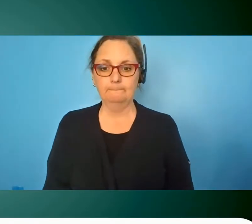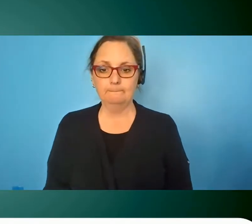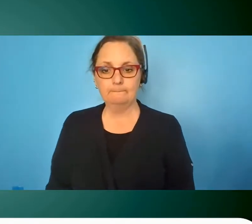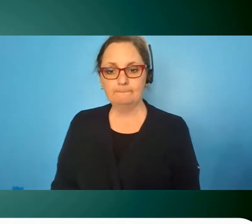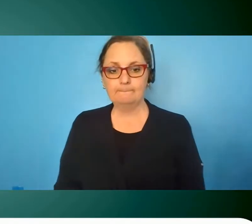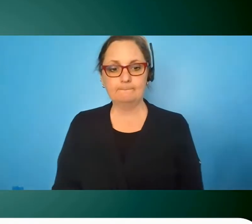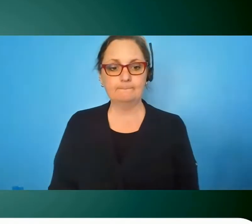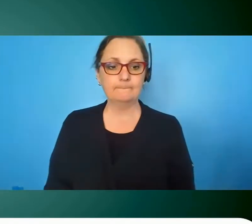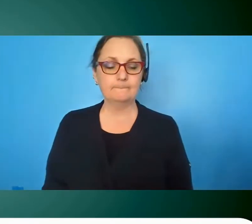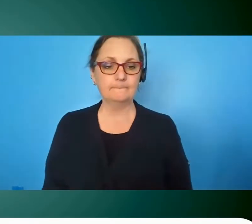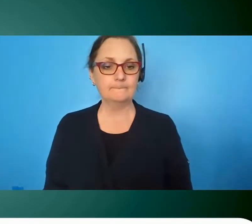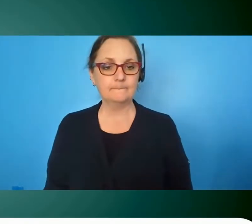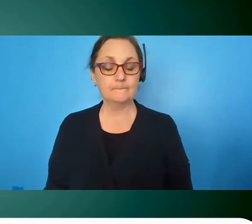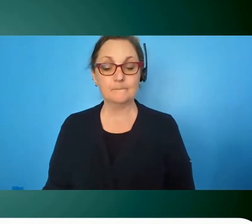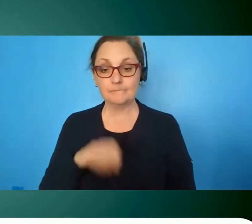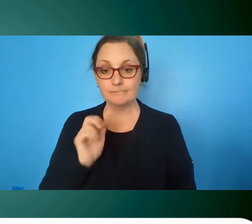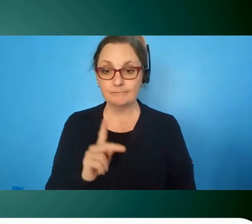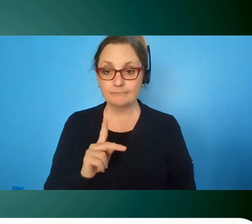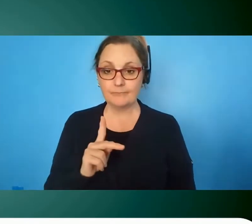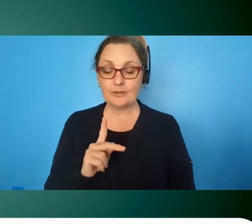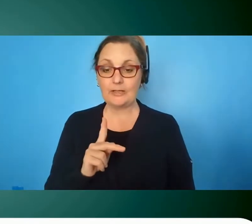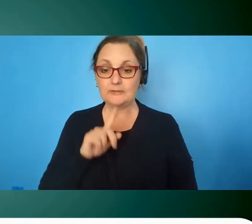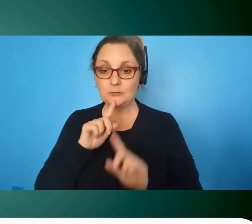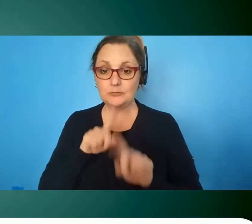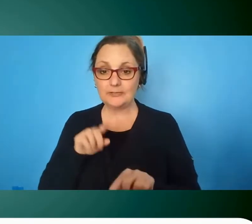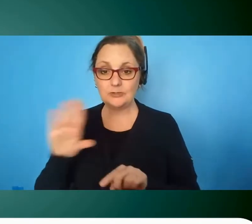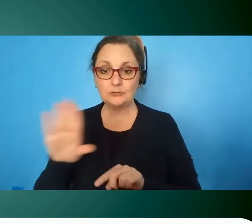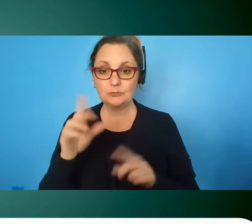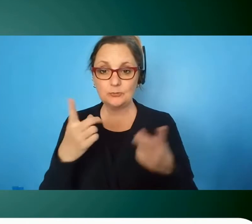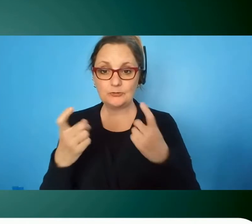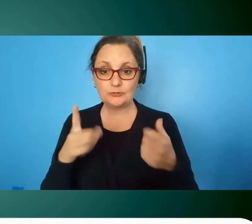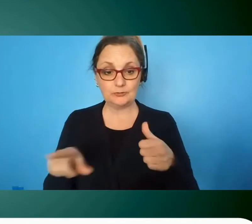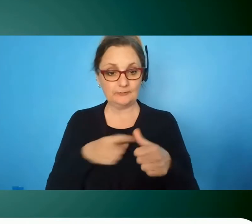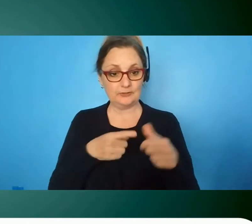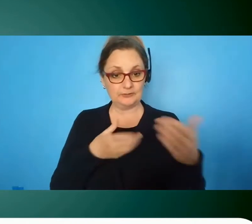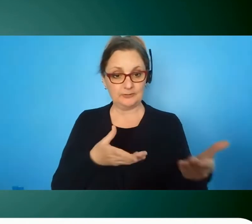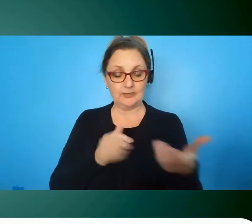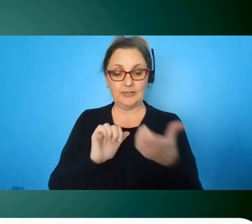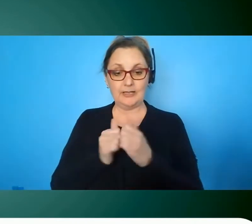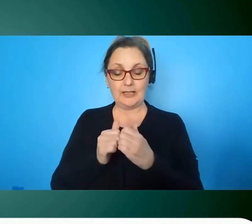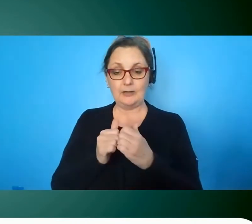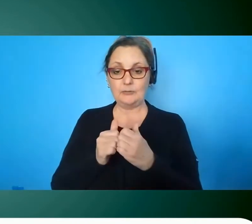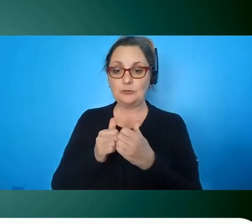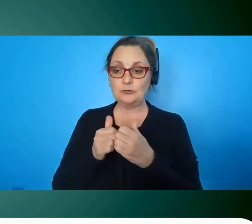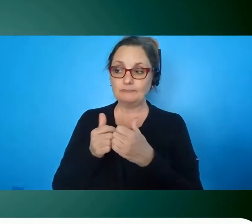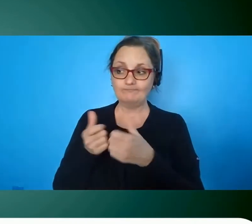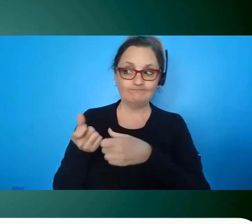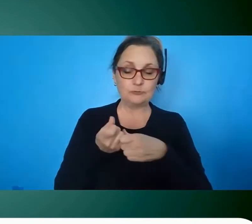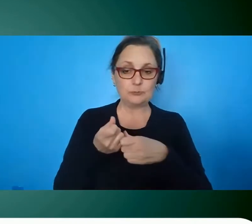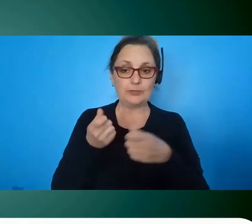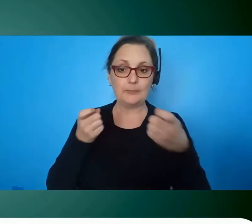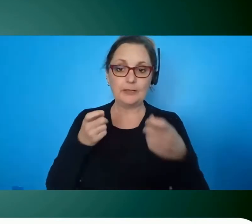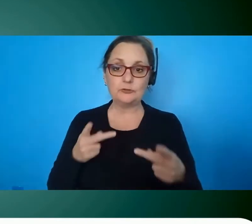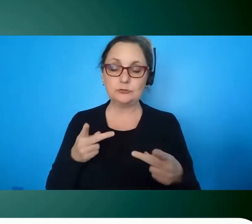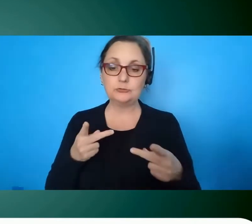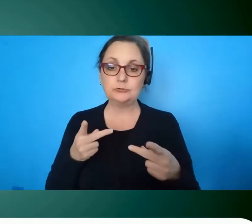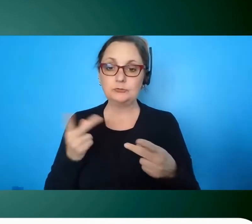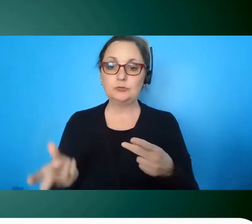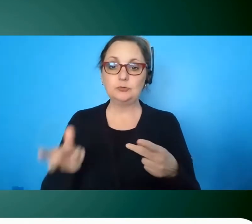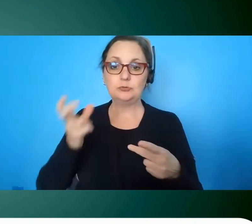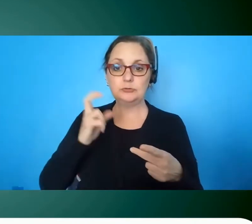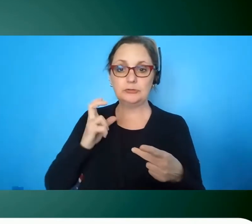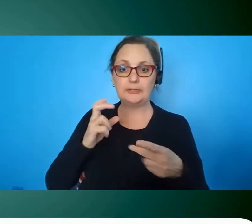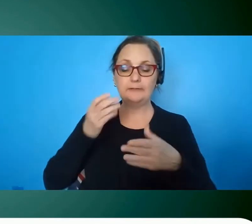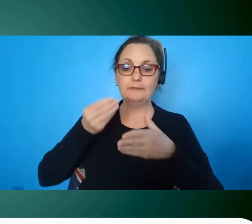questions okay so let's hit some of these uh first one on here how do you persuade management to allocate additional financial resources